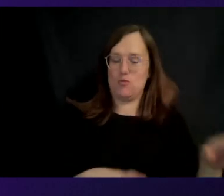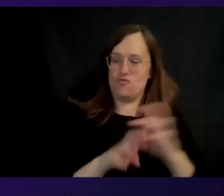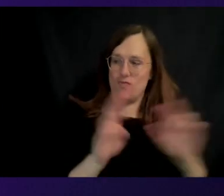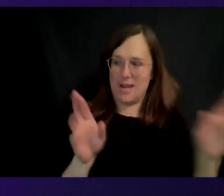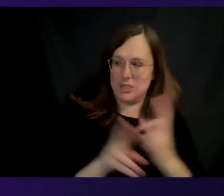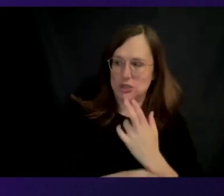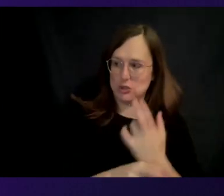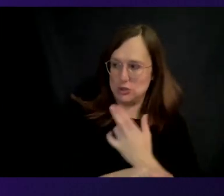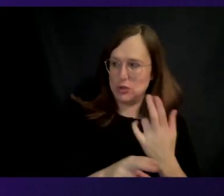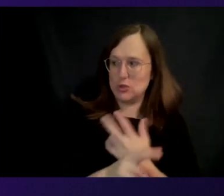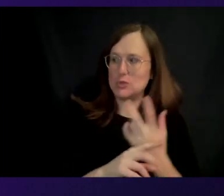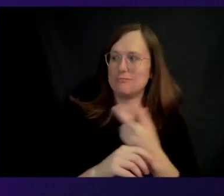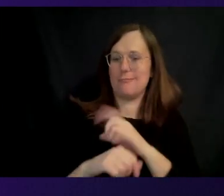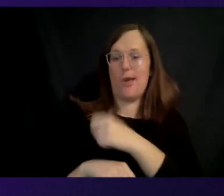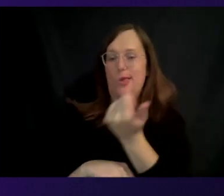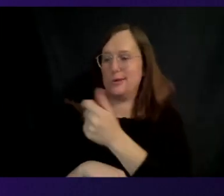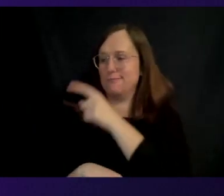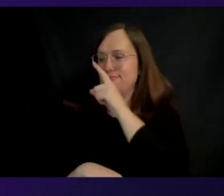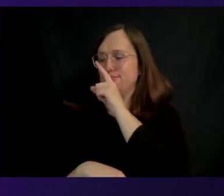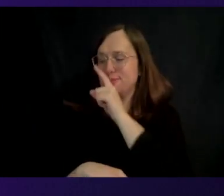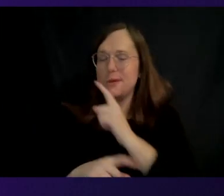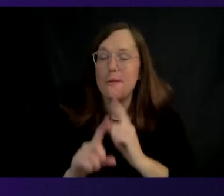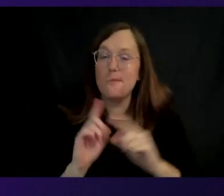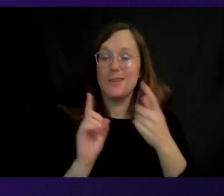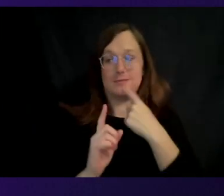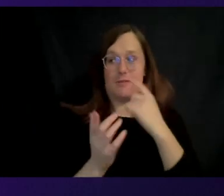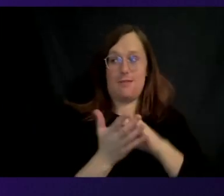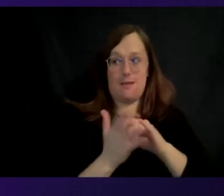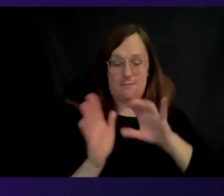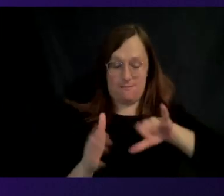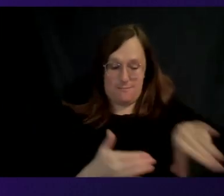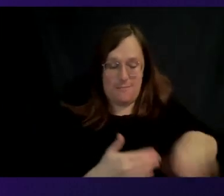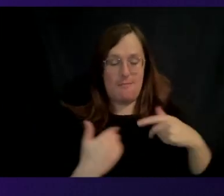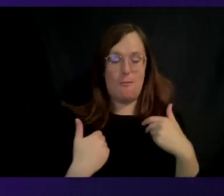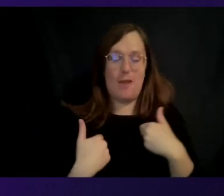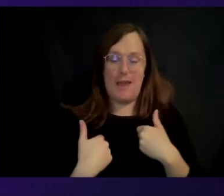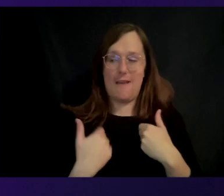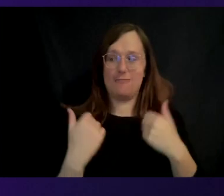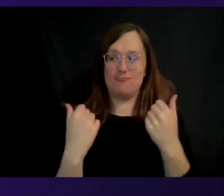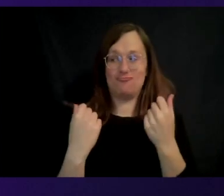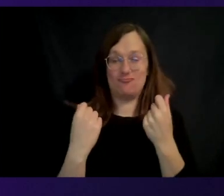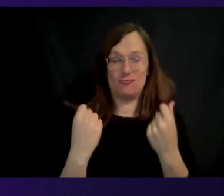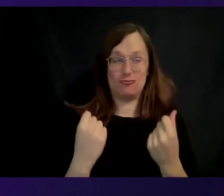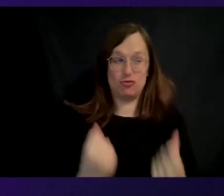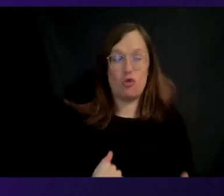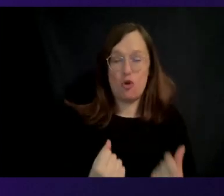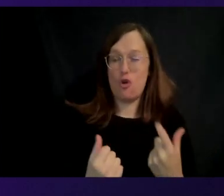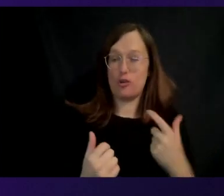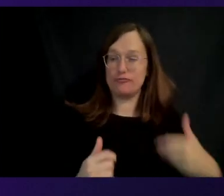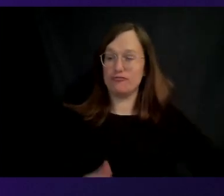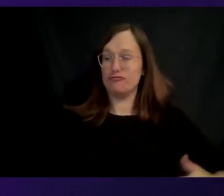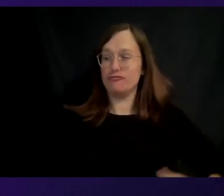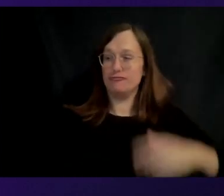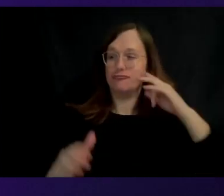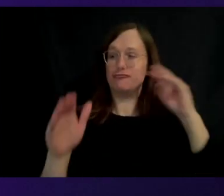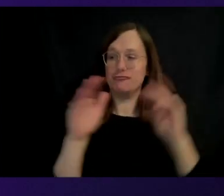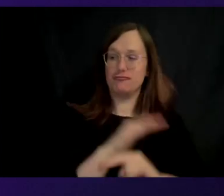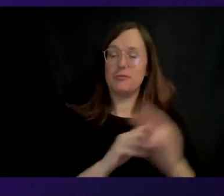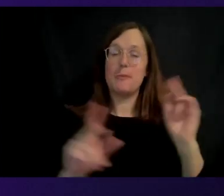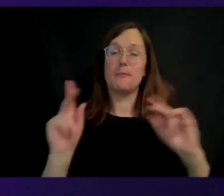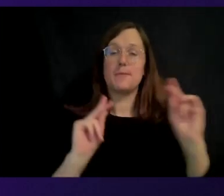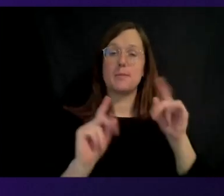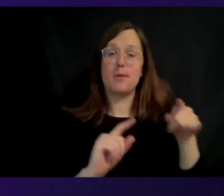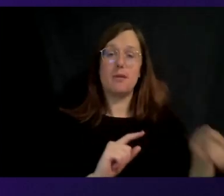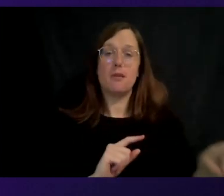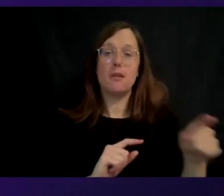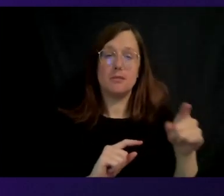having said that, there are pretty strong tenants we're convicted on. First, I think people, developers, the world